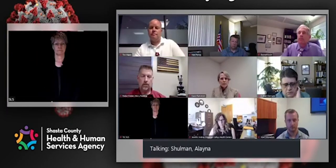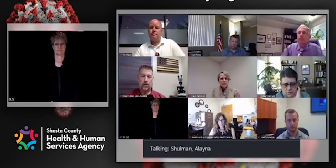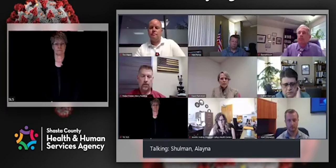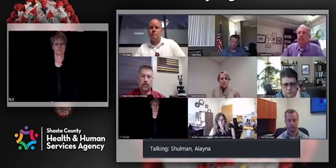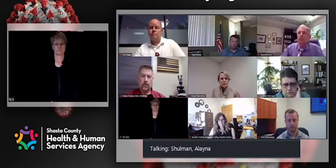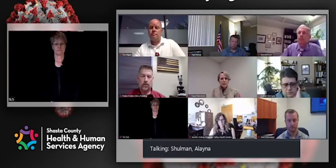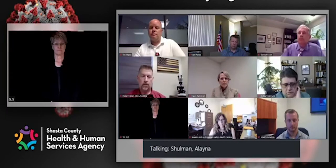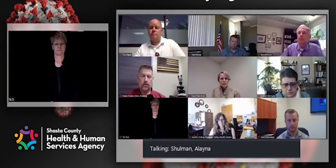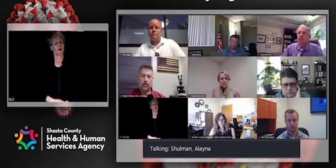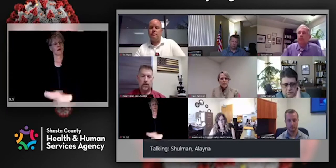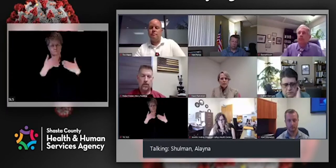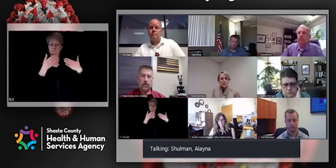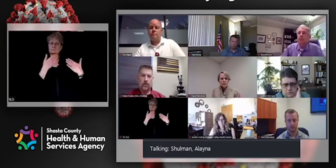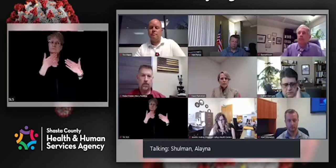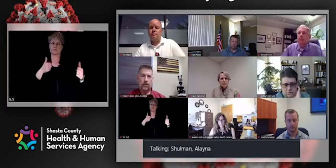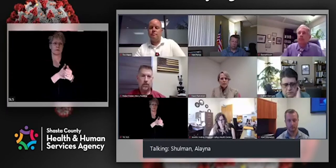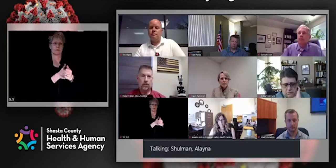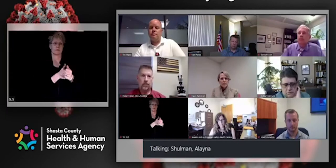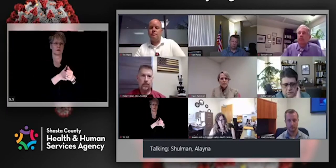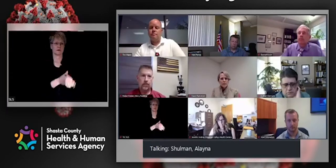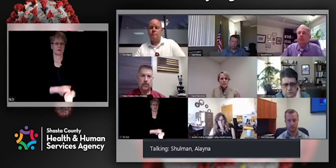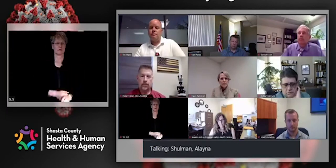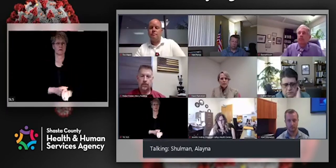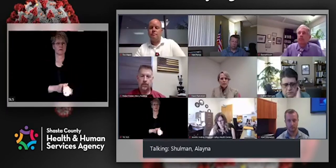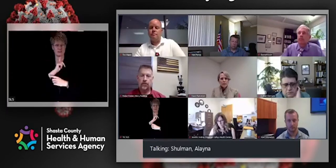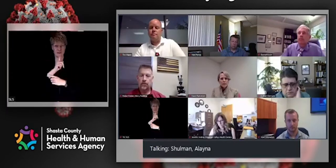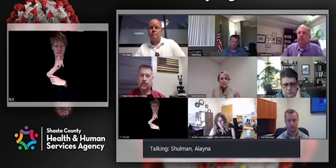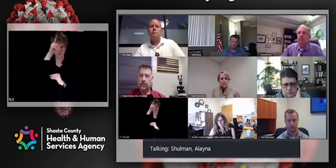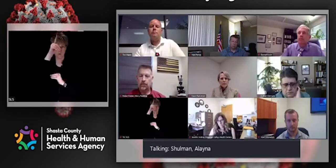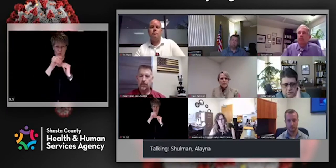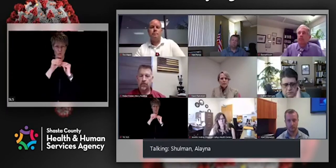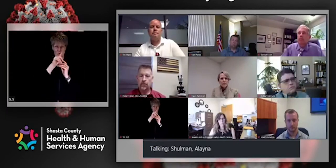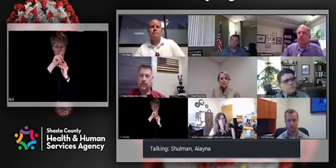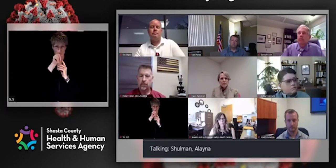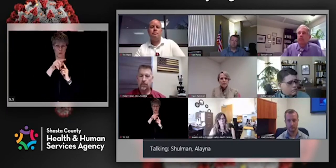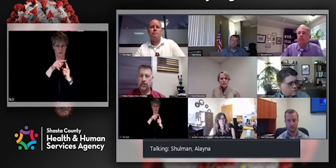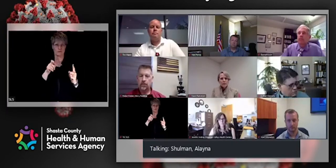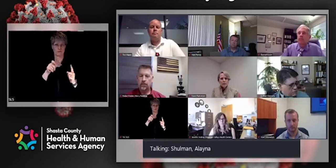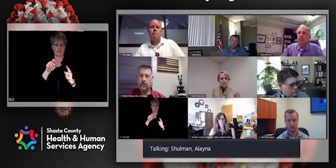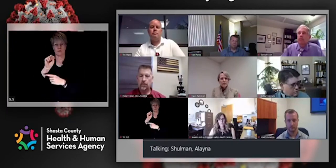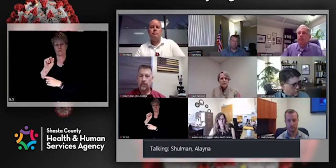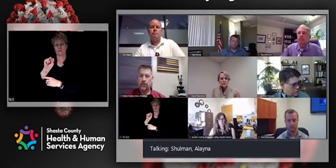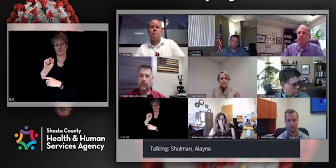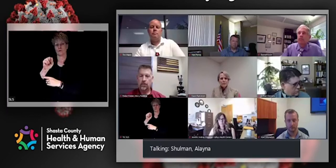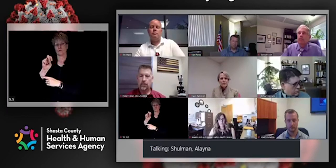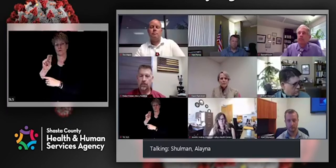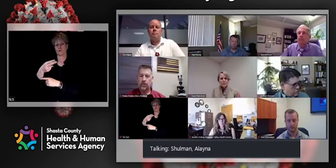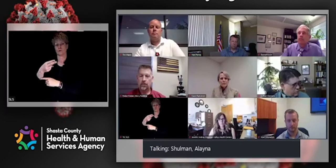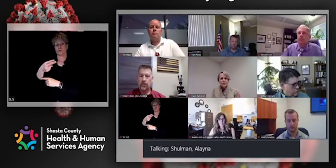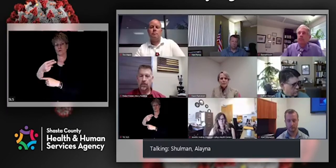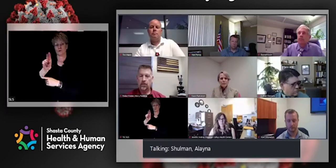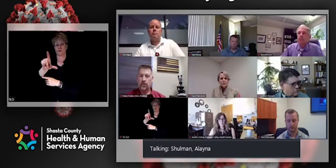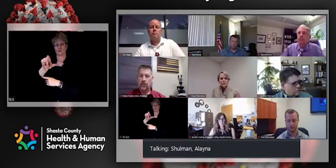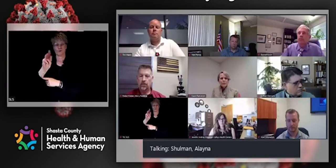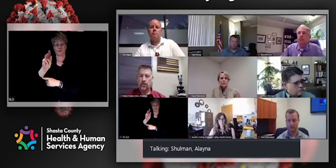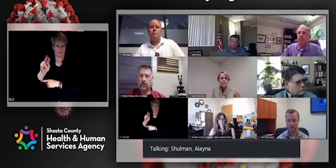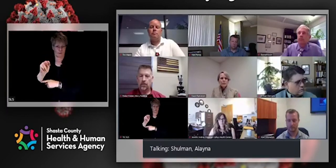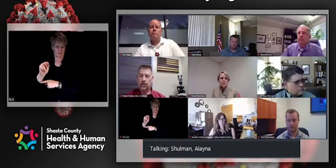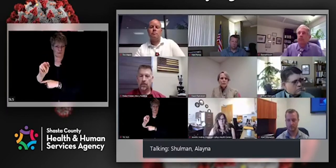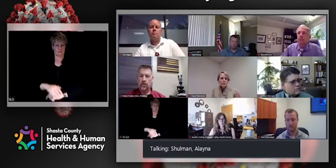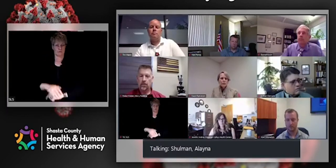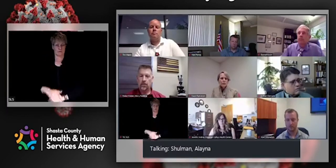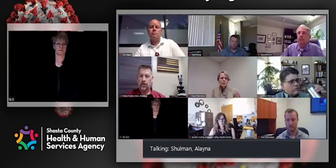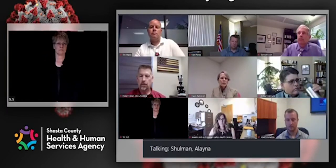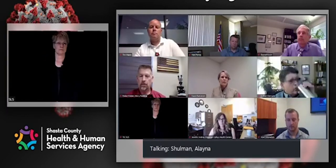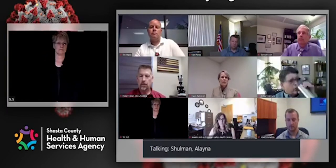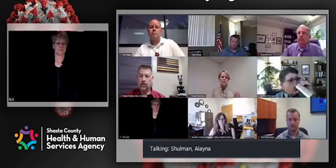Thanks for that update, Tim. Actually, I do have one more question, not about that back to the contact tracing. Um, what you said, Dr. Ramstrom, do